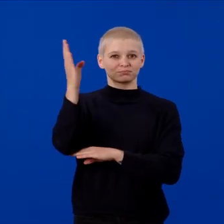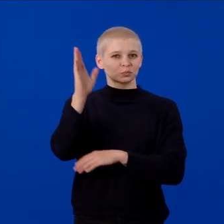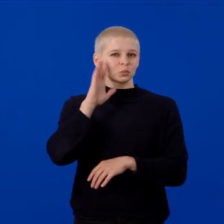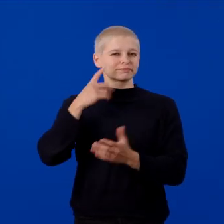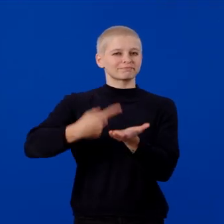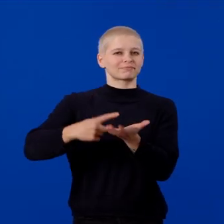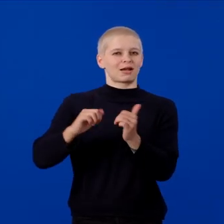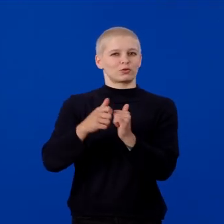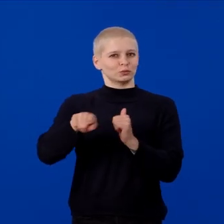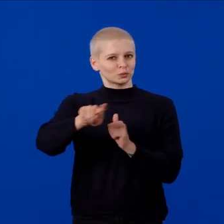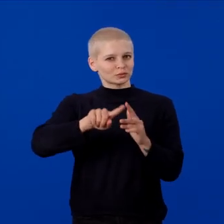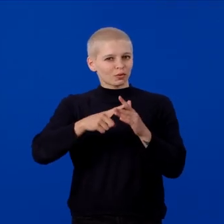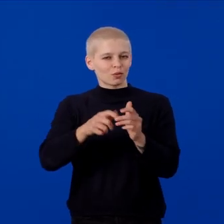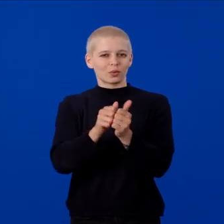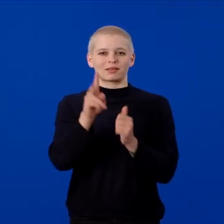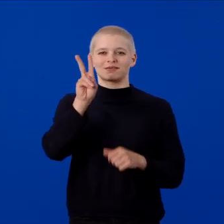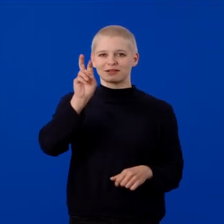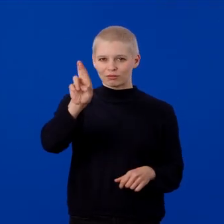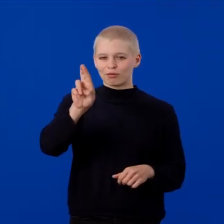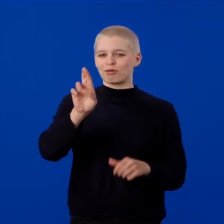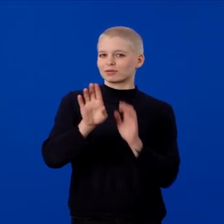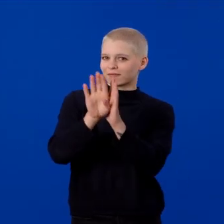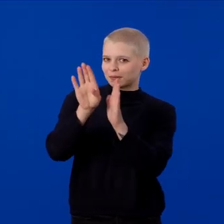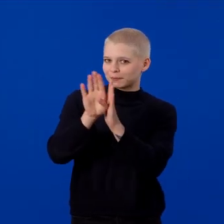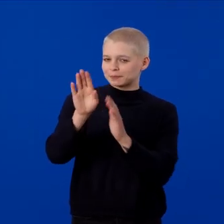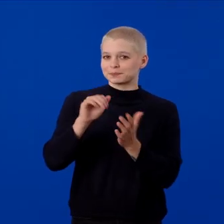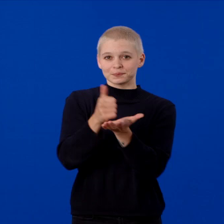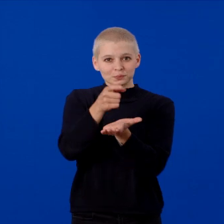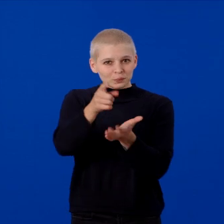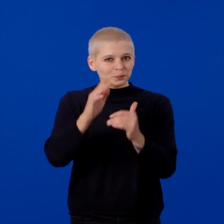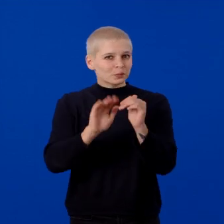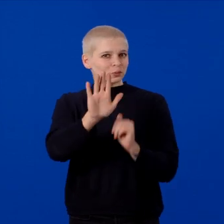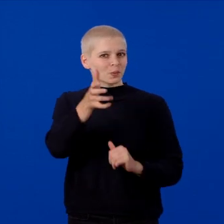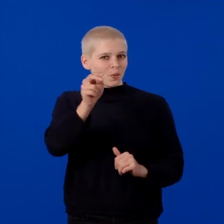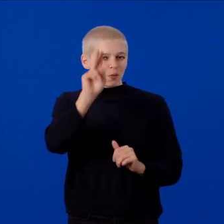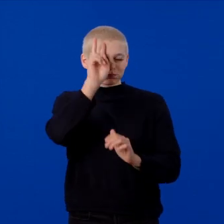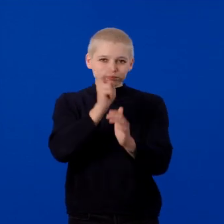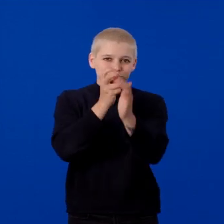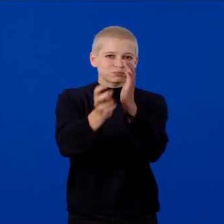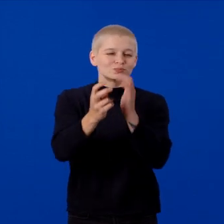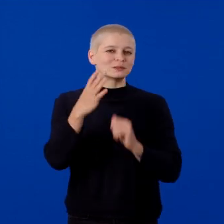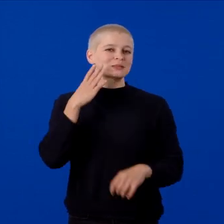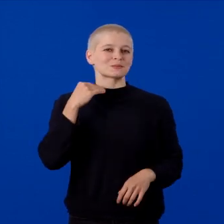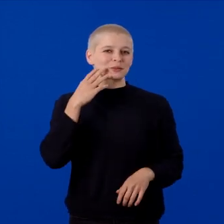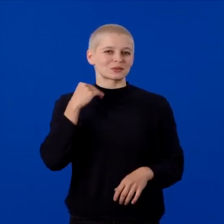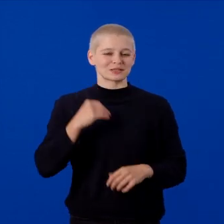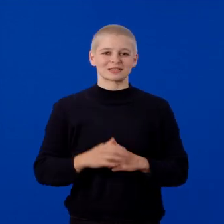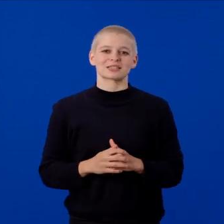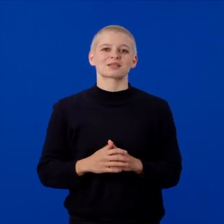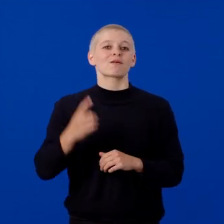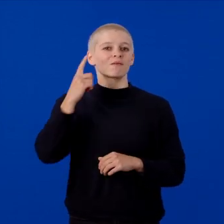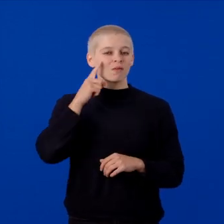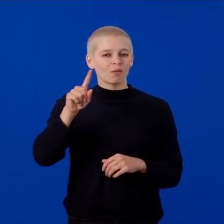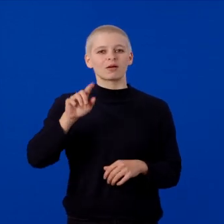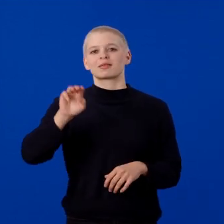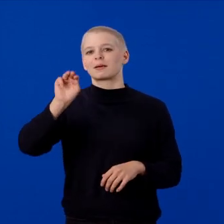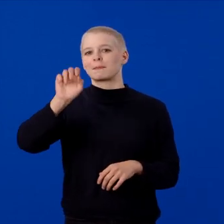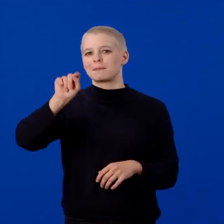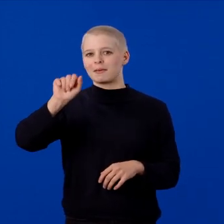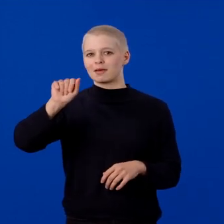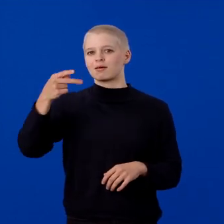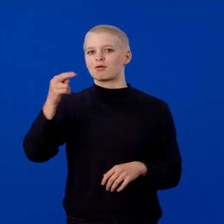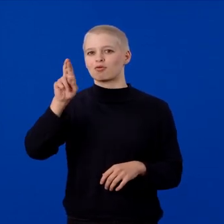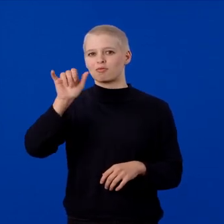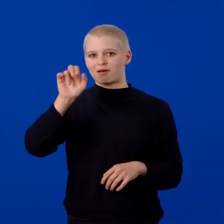to get started with VR development and help you build your own immersive experiences for the Meta Horizon